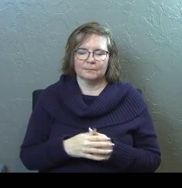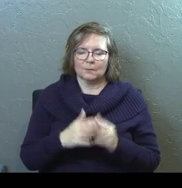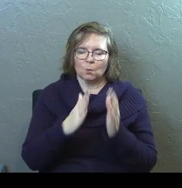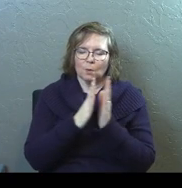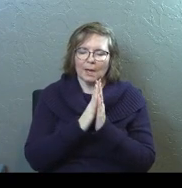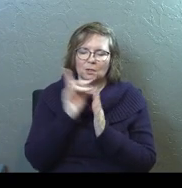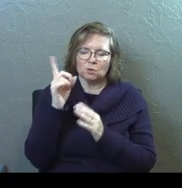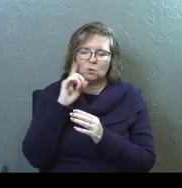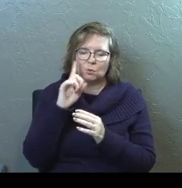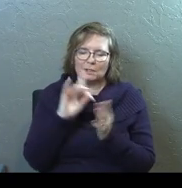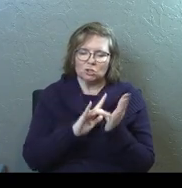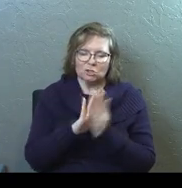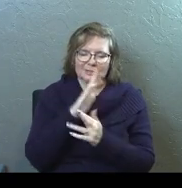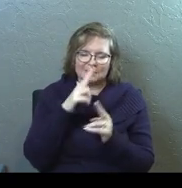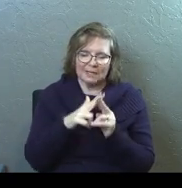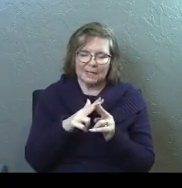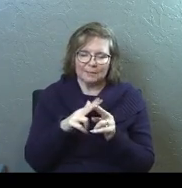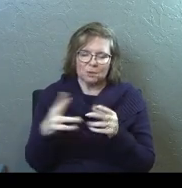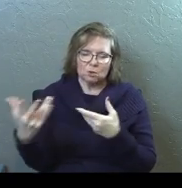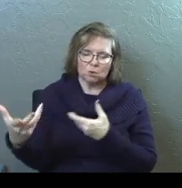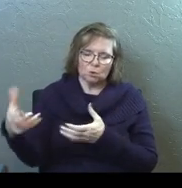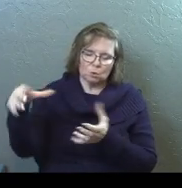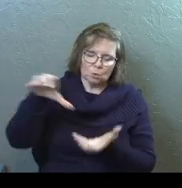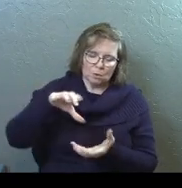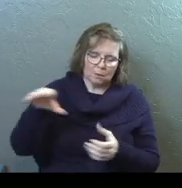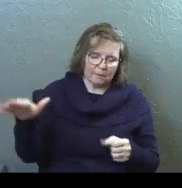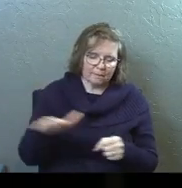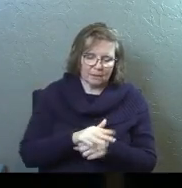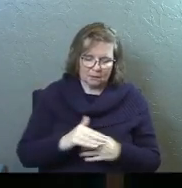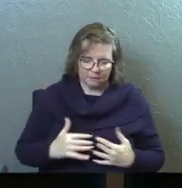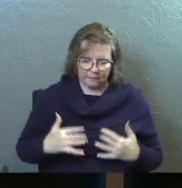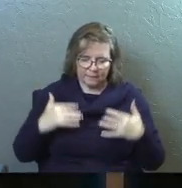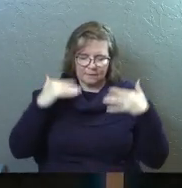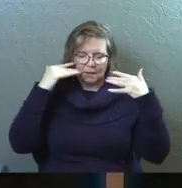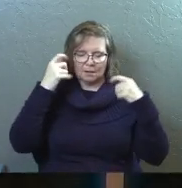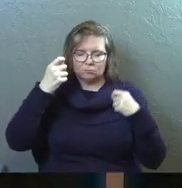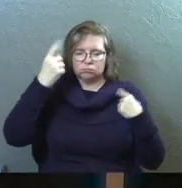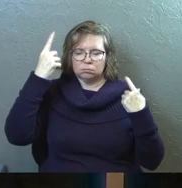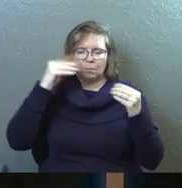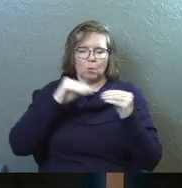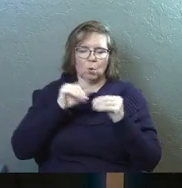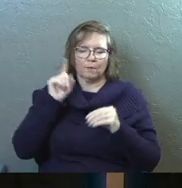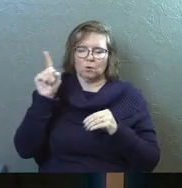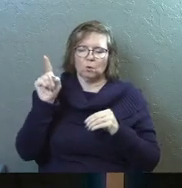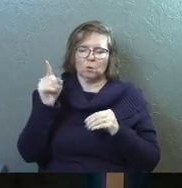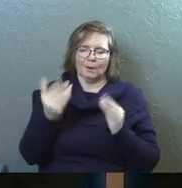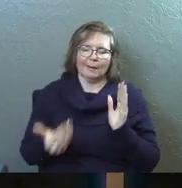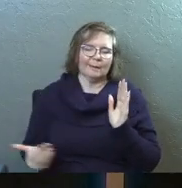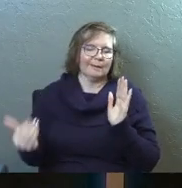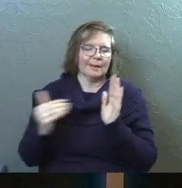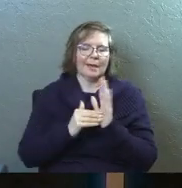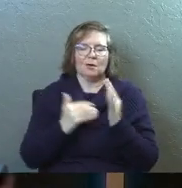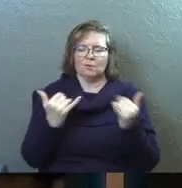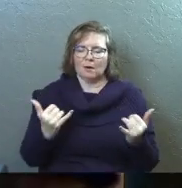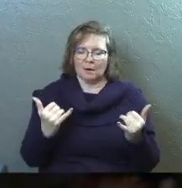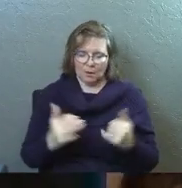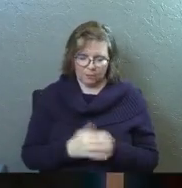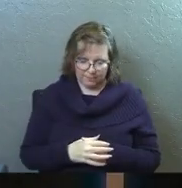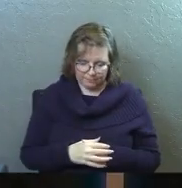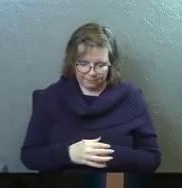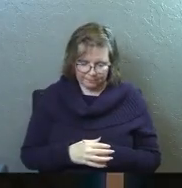God, we're asking you in Jesus' name to fill us with more of yourself. Holy Spirit, fill us again right now.